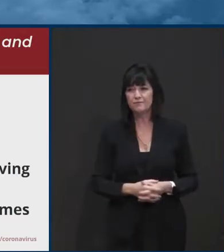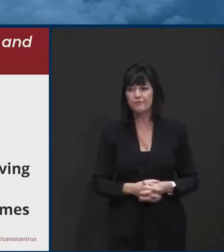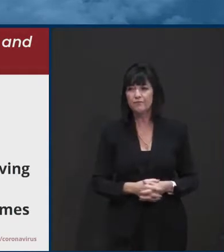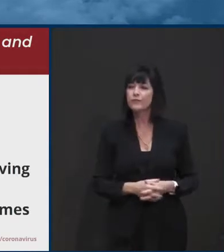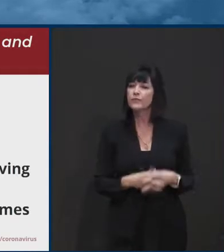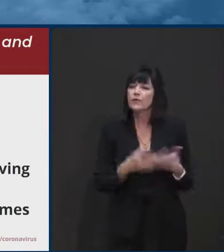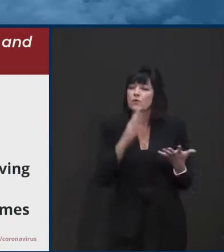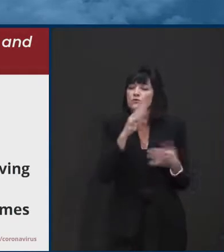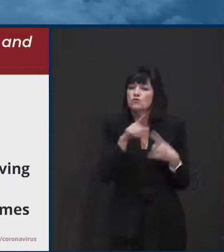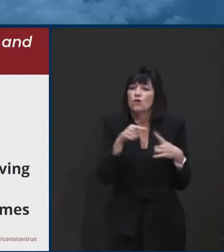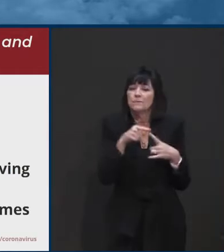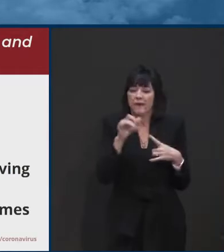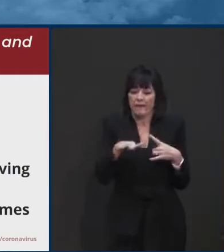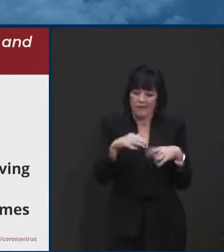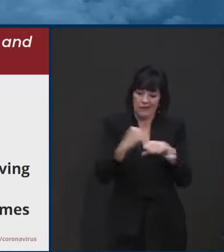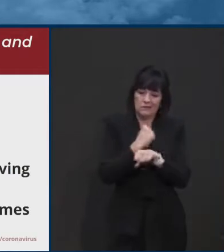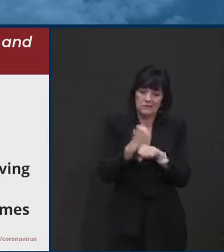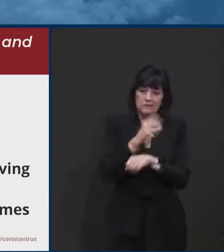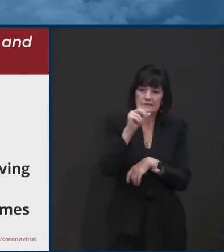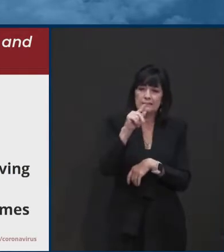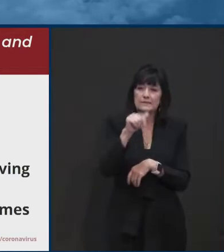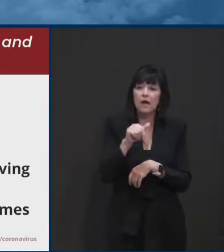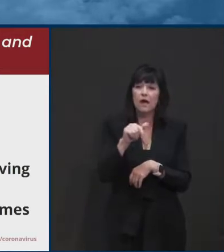are more common than, um,